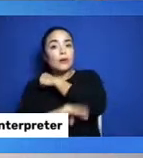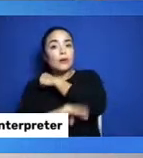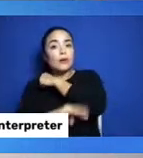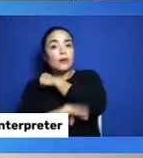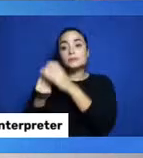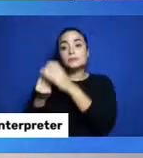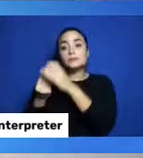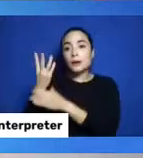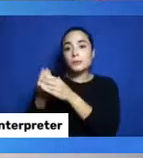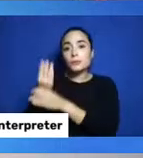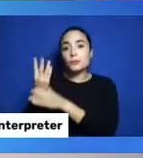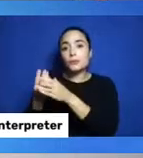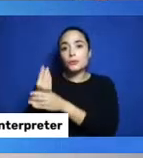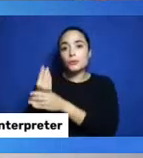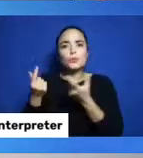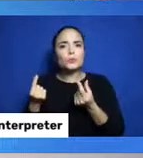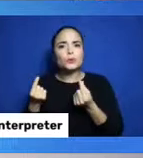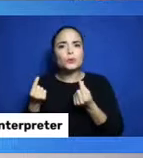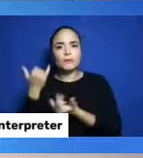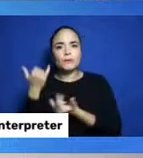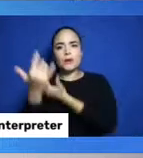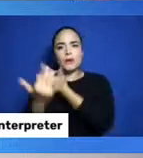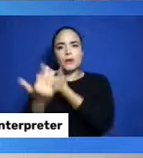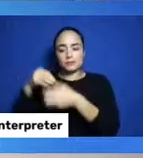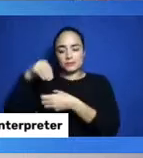the teepee to keep the occupants warm.